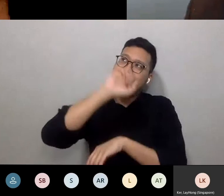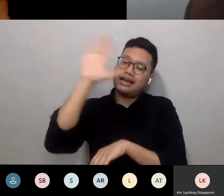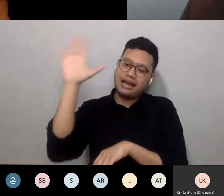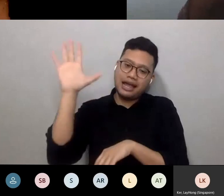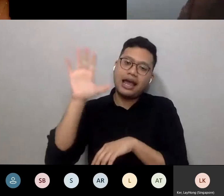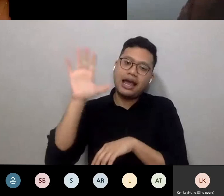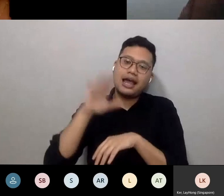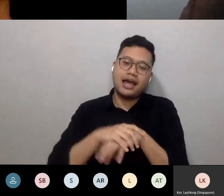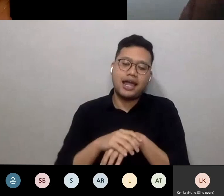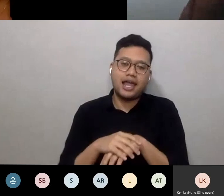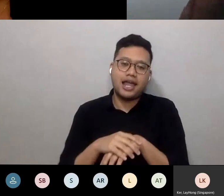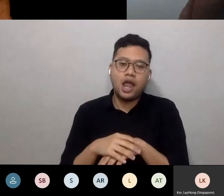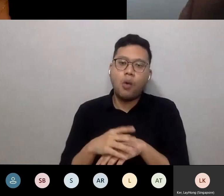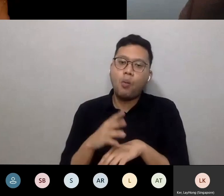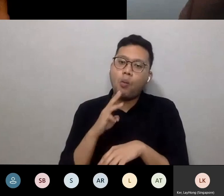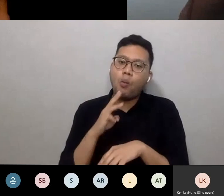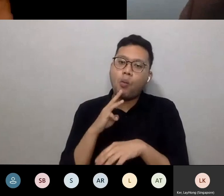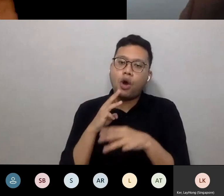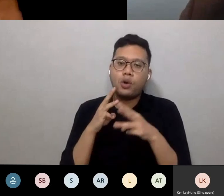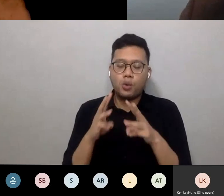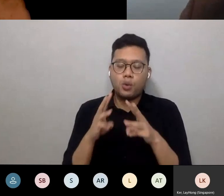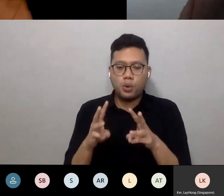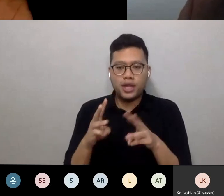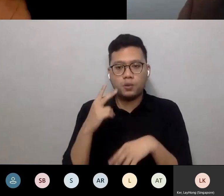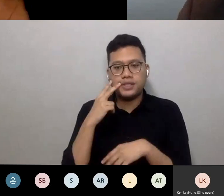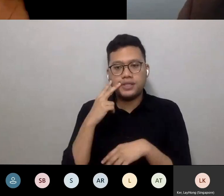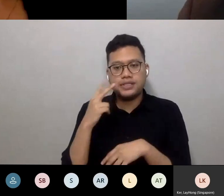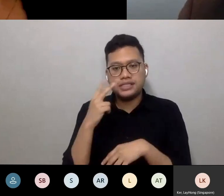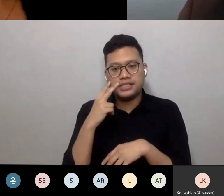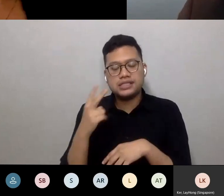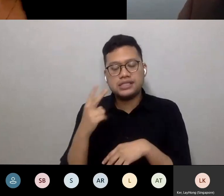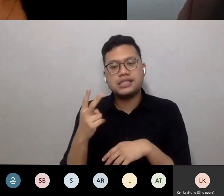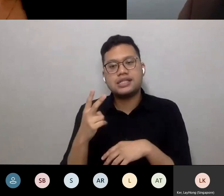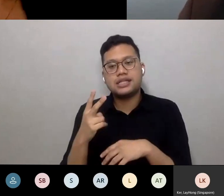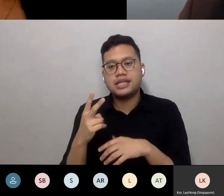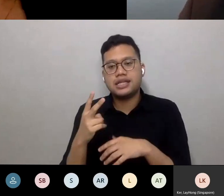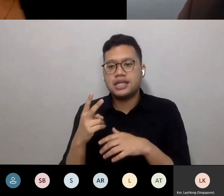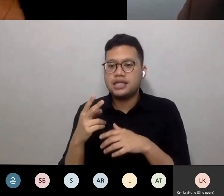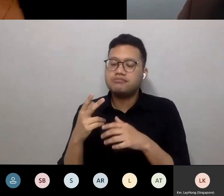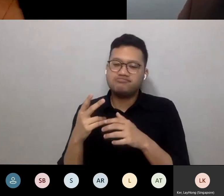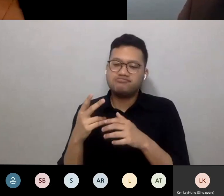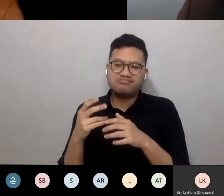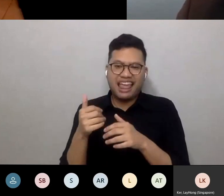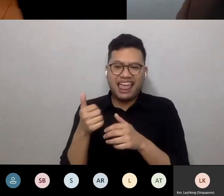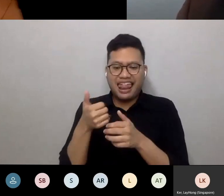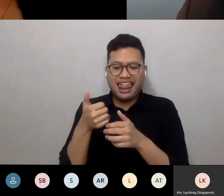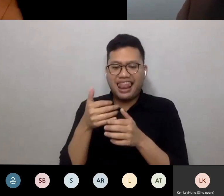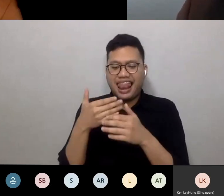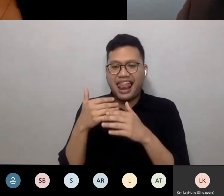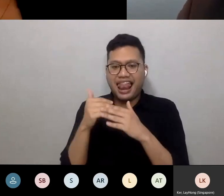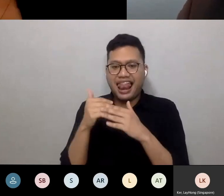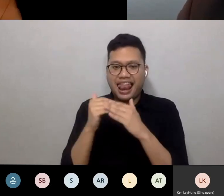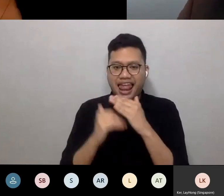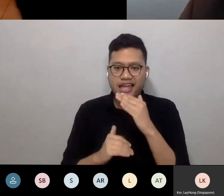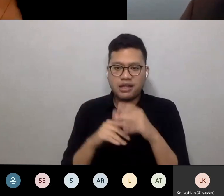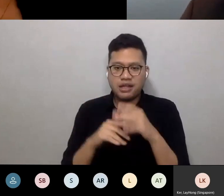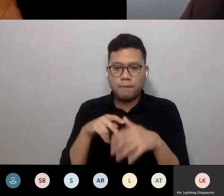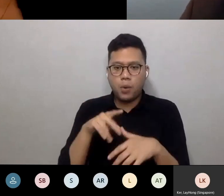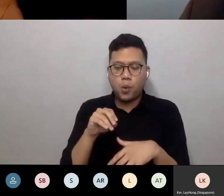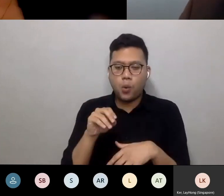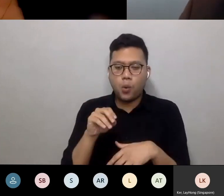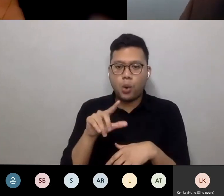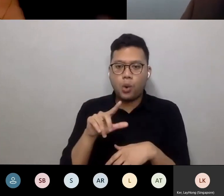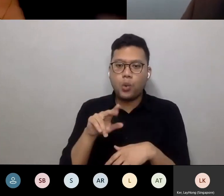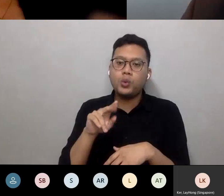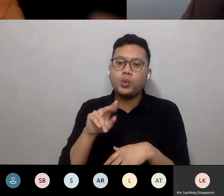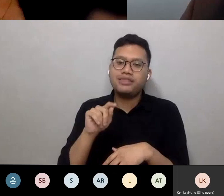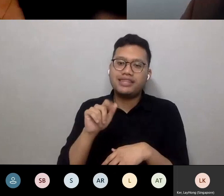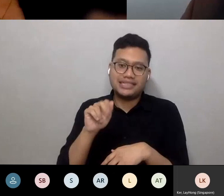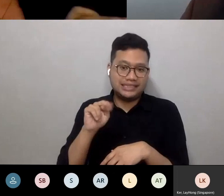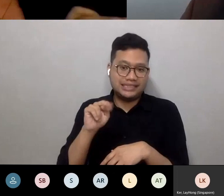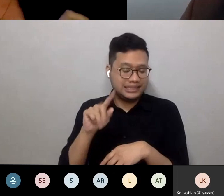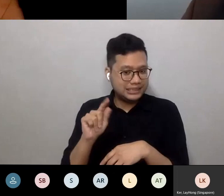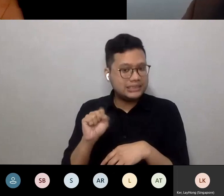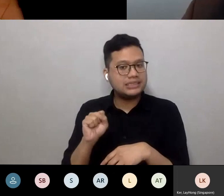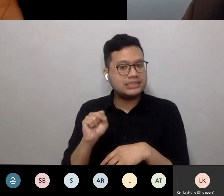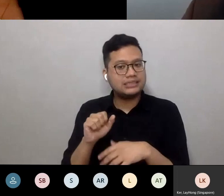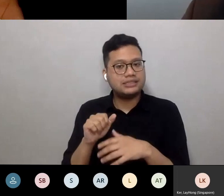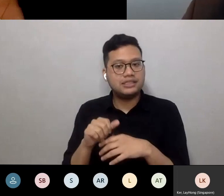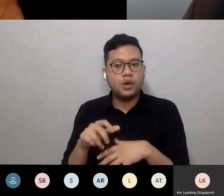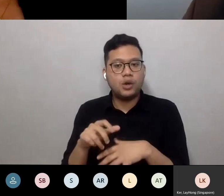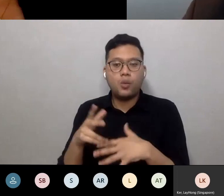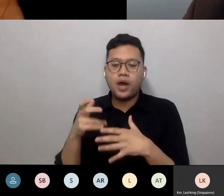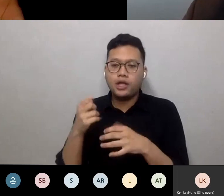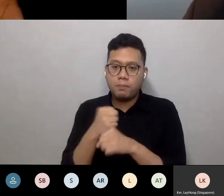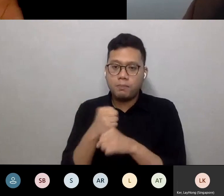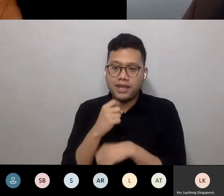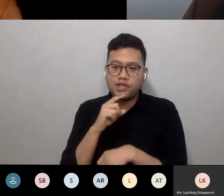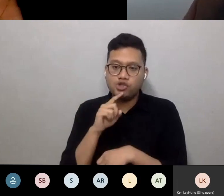cleaner waterways. We've seen kind of lots of noxious pollutants being taken off the street, and ultimately, we'll want to try and ensure